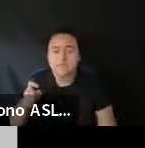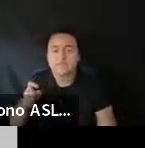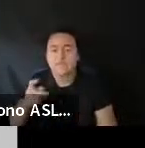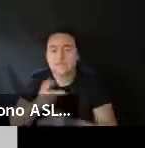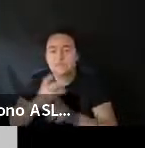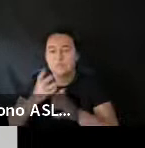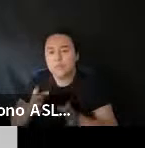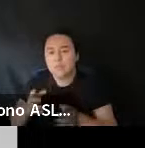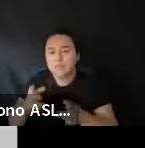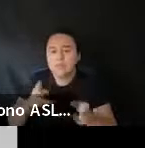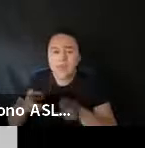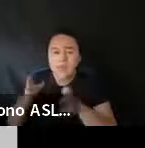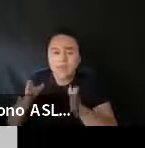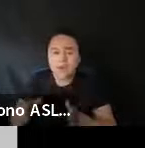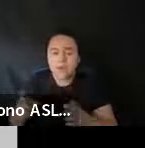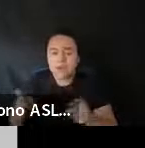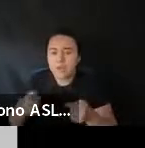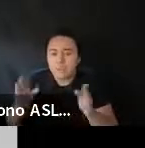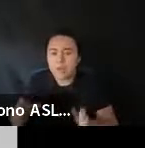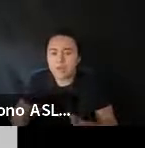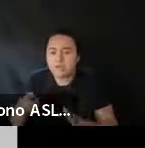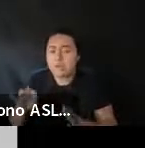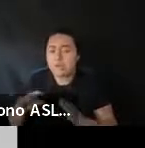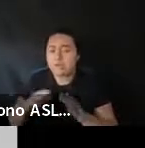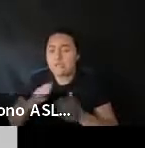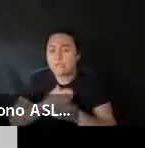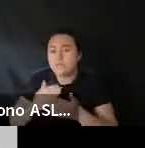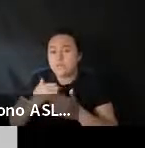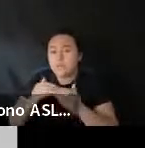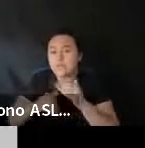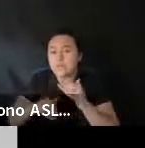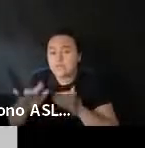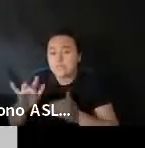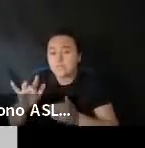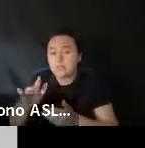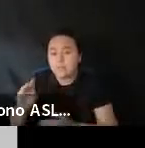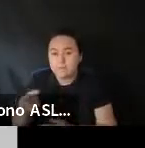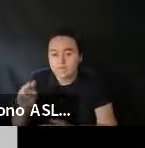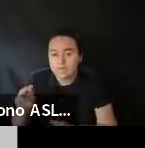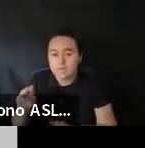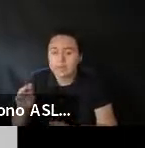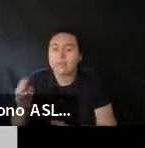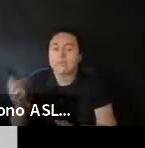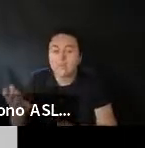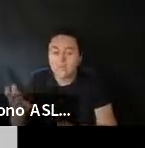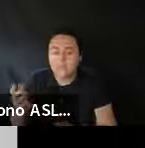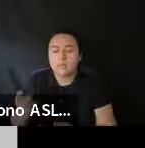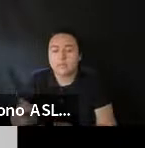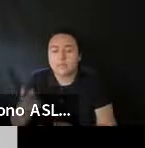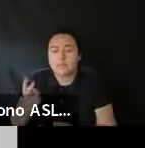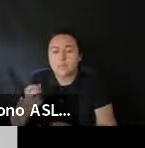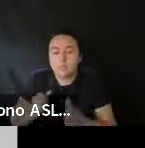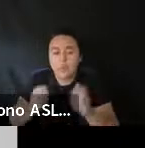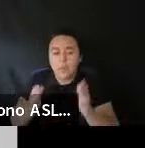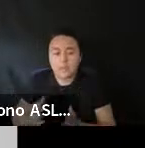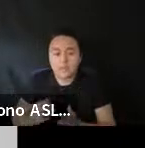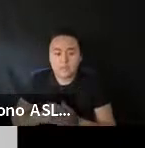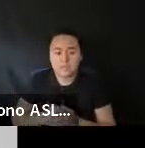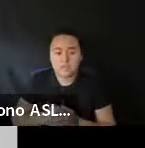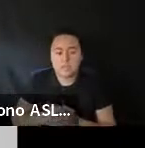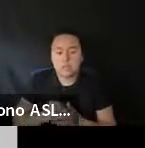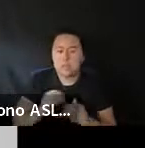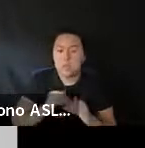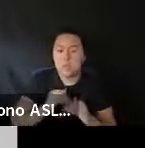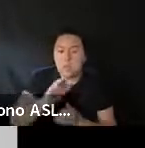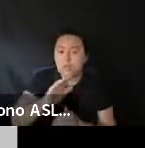And then. If your budget is less than 2 million. 20. 25 million. Sorry. Uh. Two actors. Over 25 million.